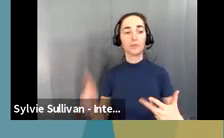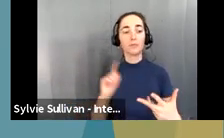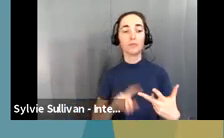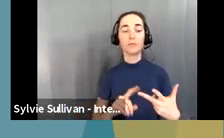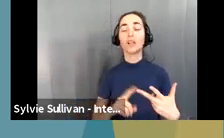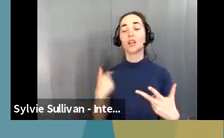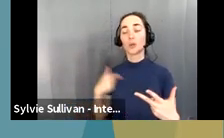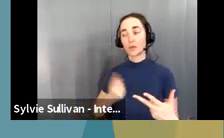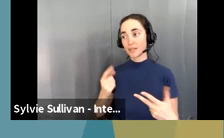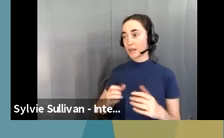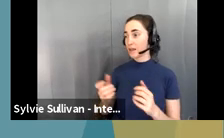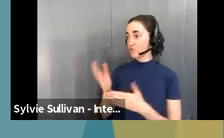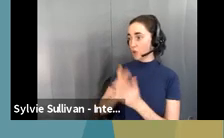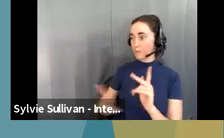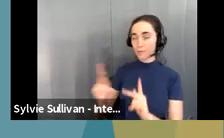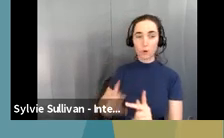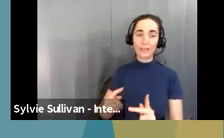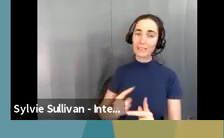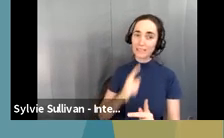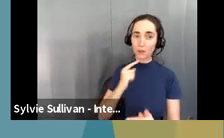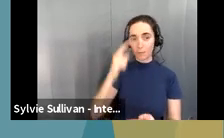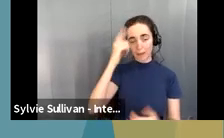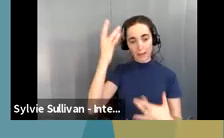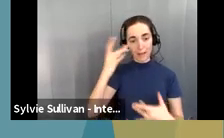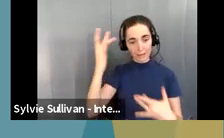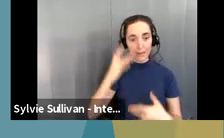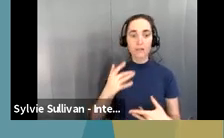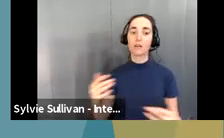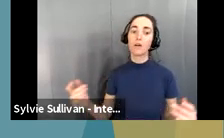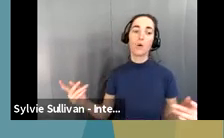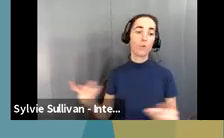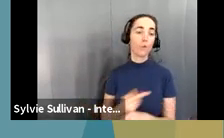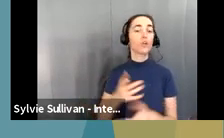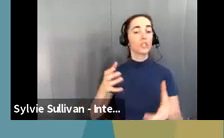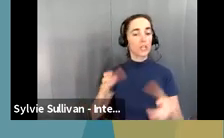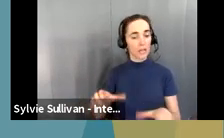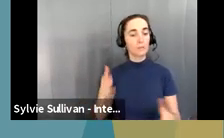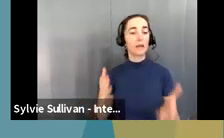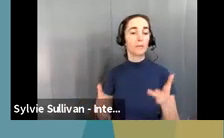with serious mental illness or SMI are likely to have, um,